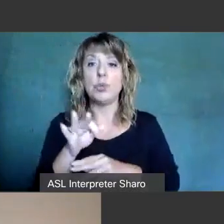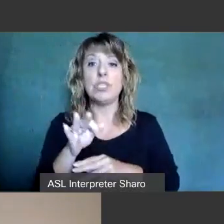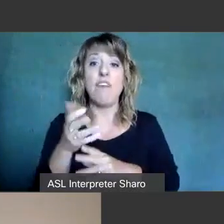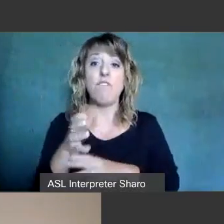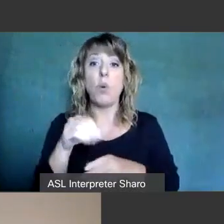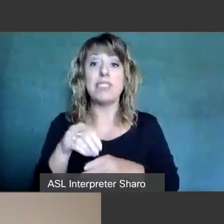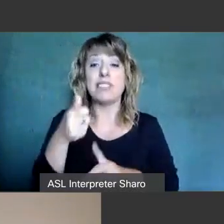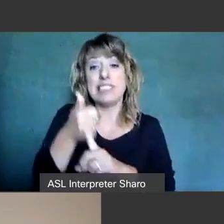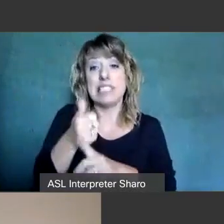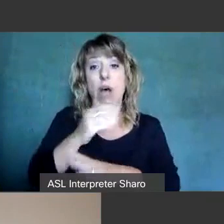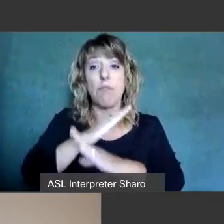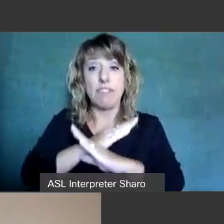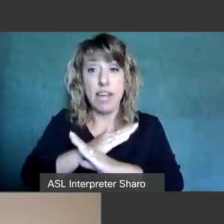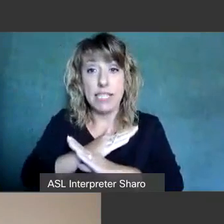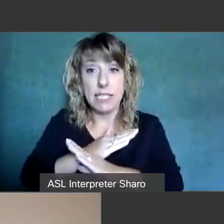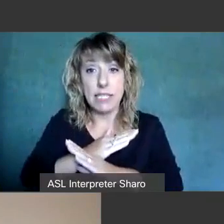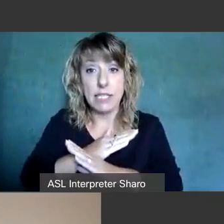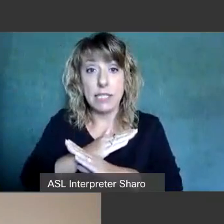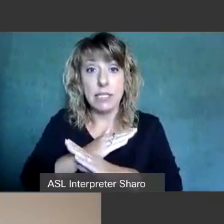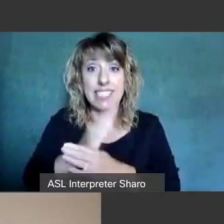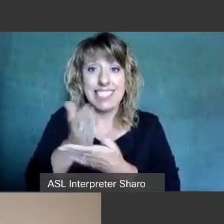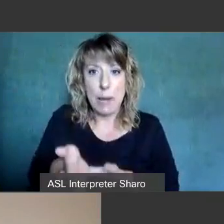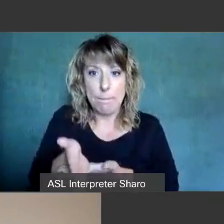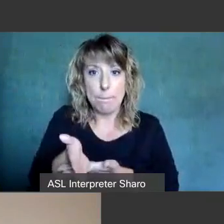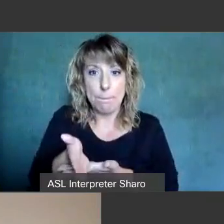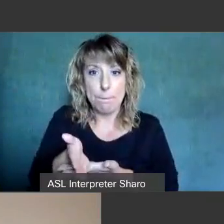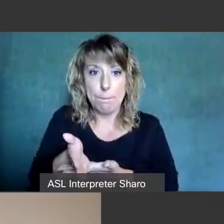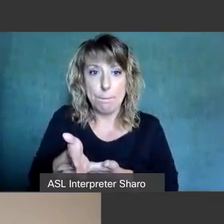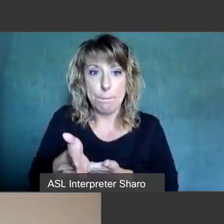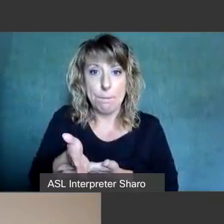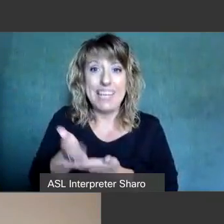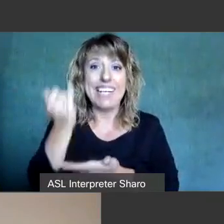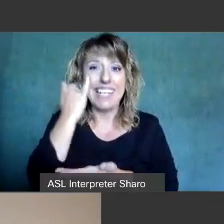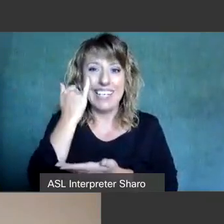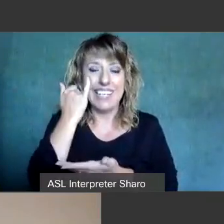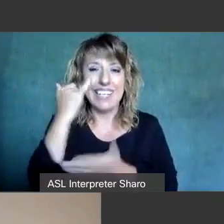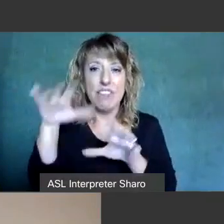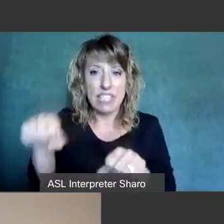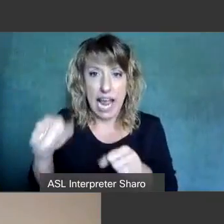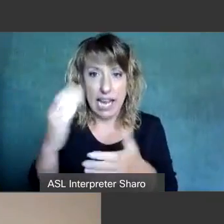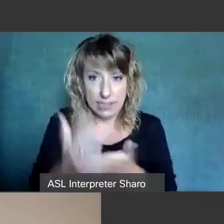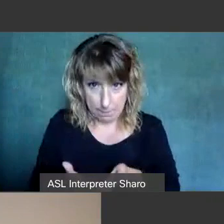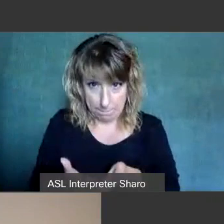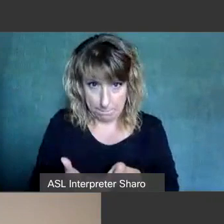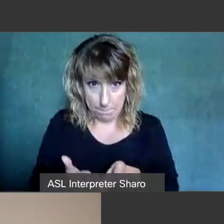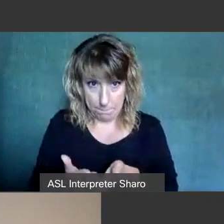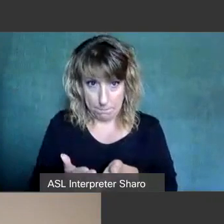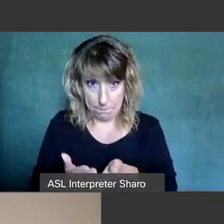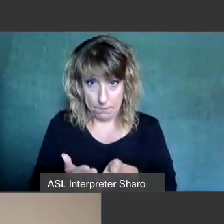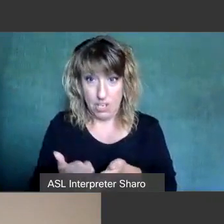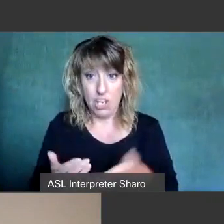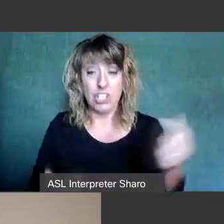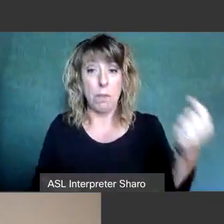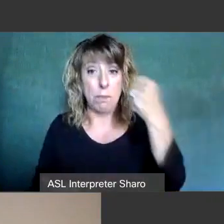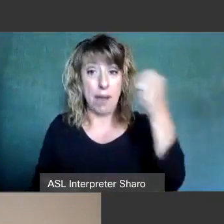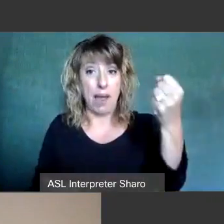uh ceases if the if the assault ceases what the the boy should have done is go to